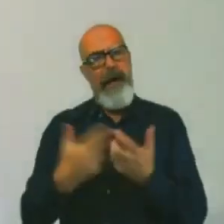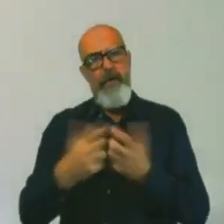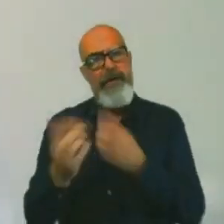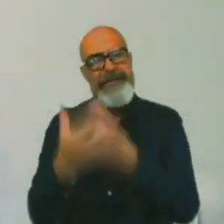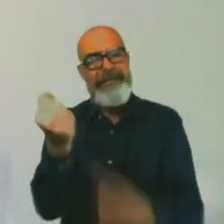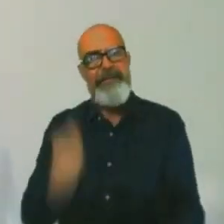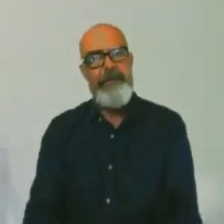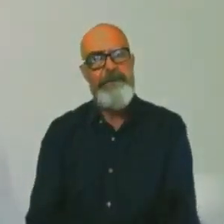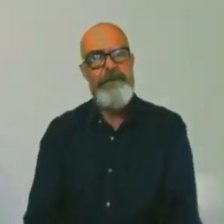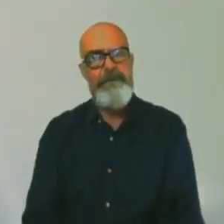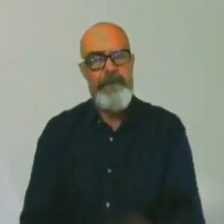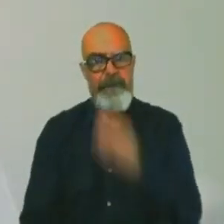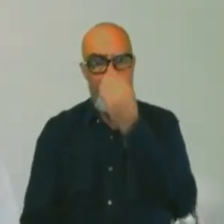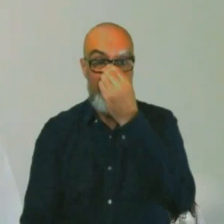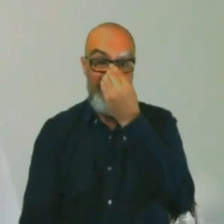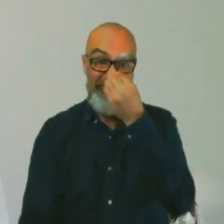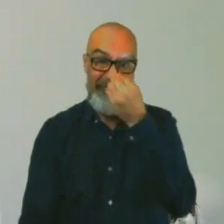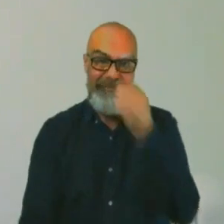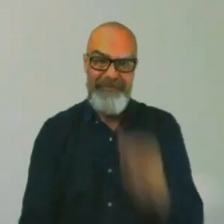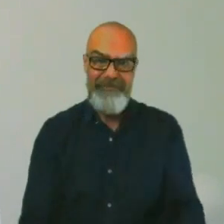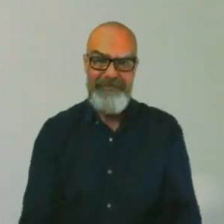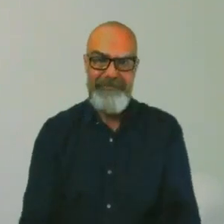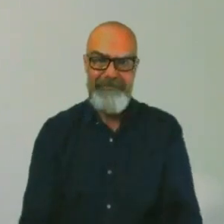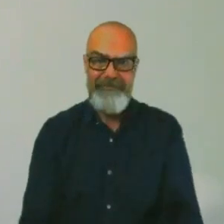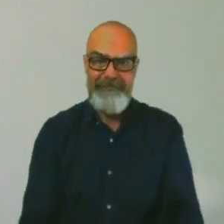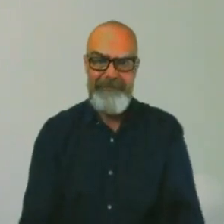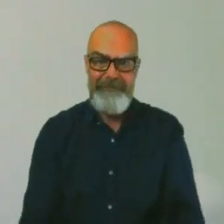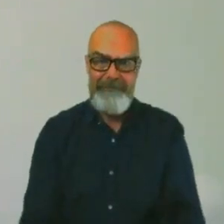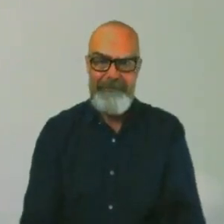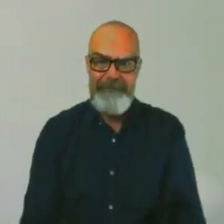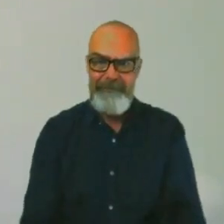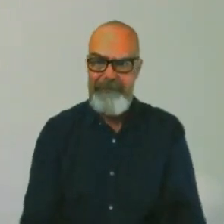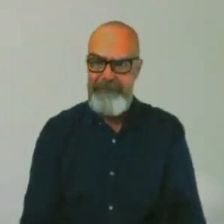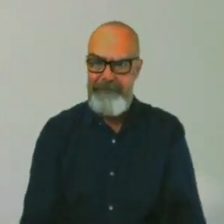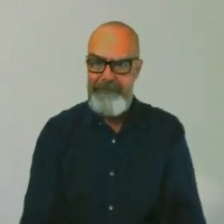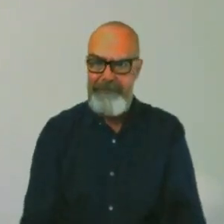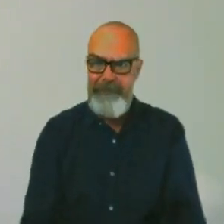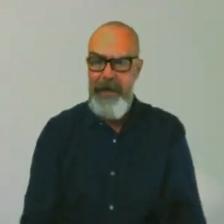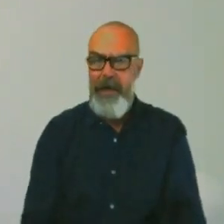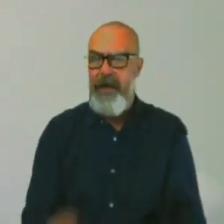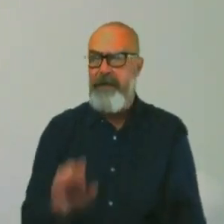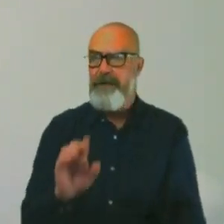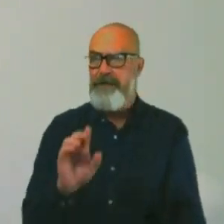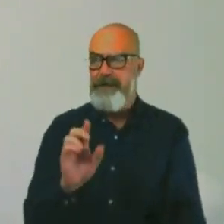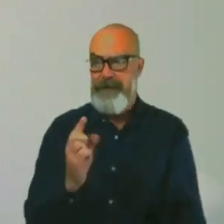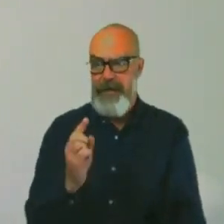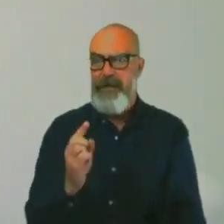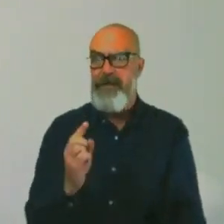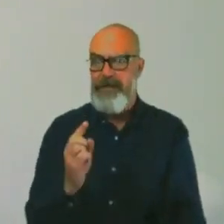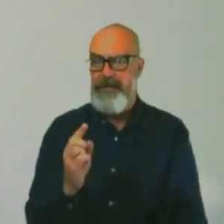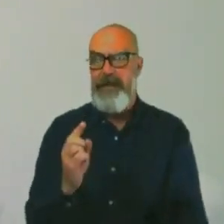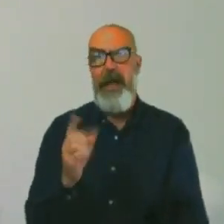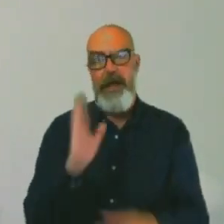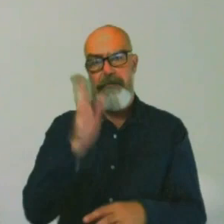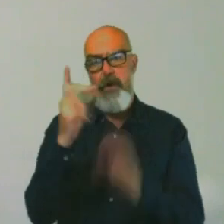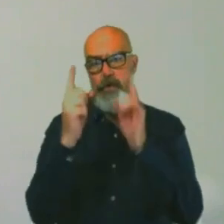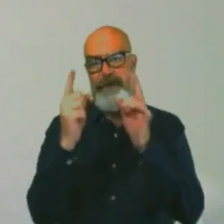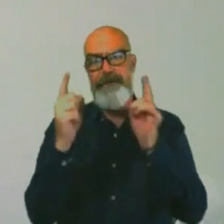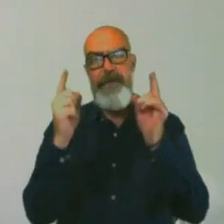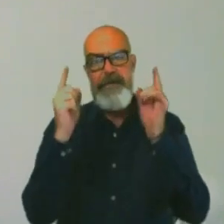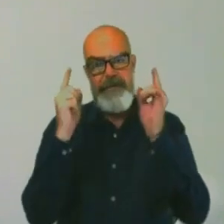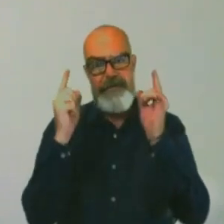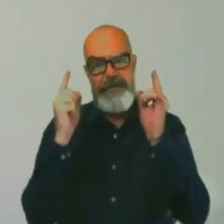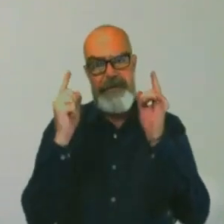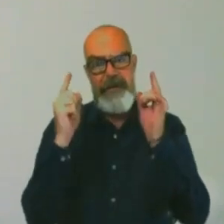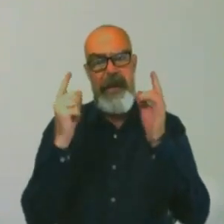So PhD is pretty much a way to become an academic. So I went to university. I finished my bachelor's and I finished my